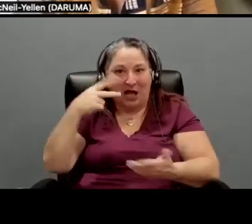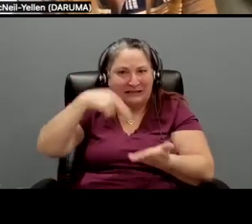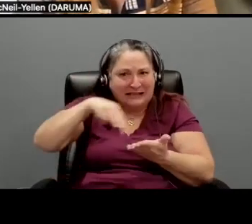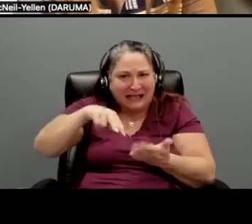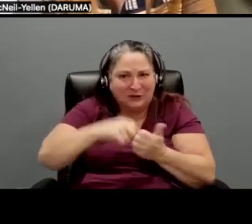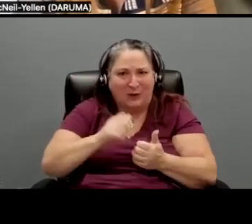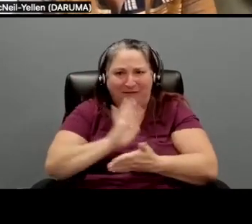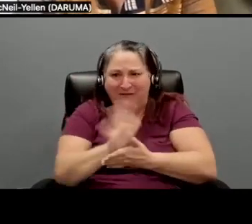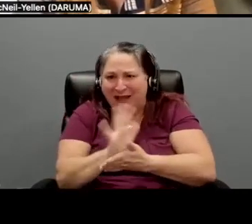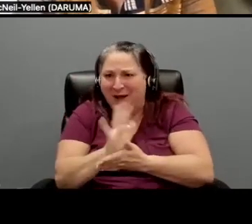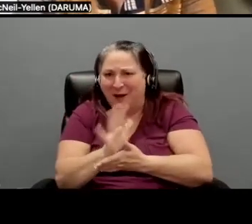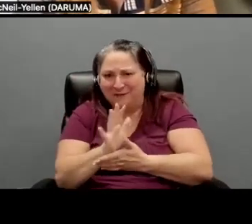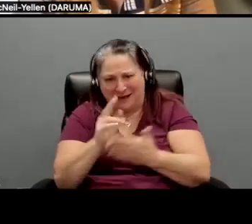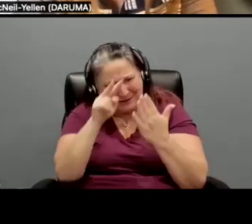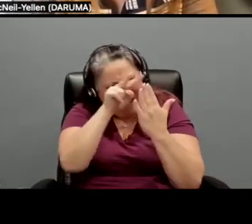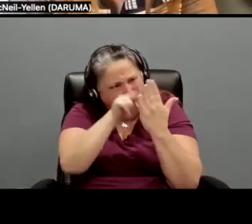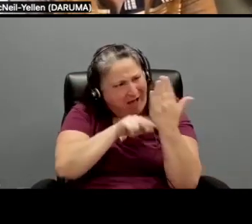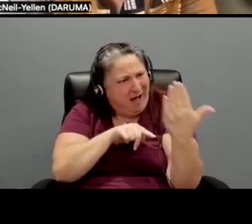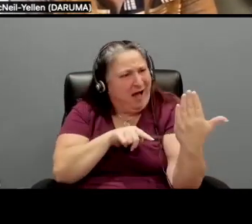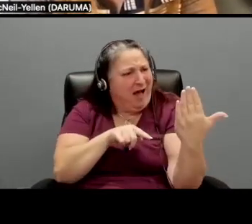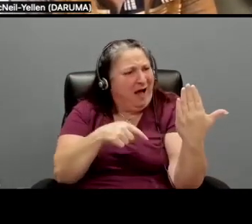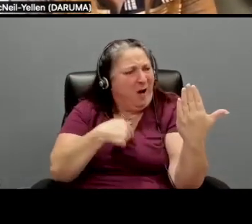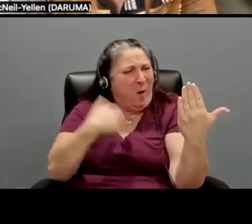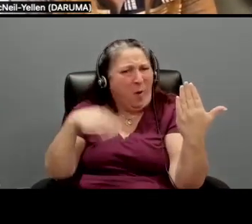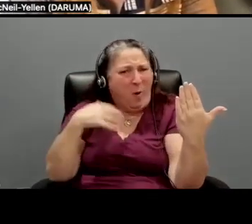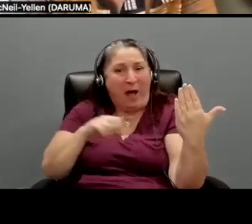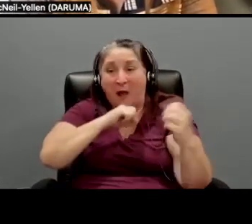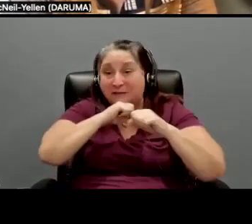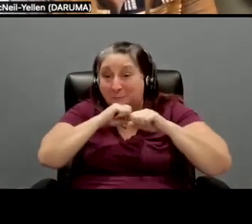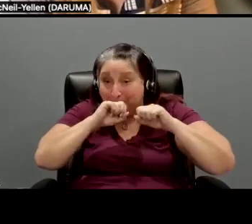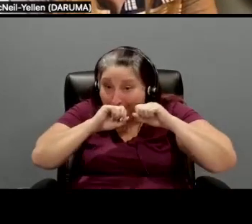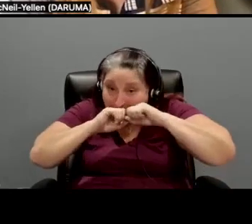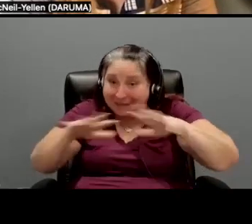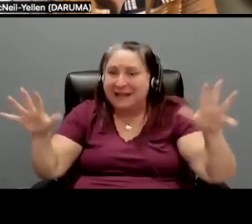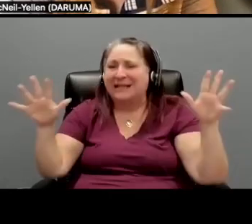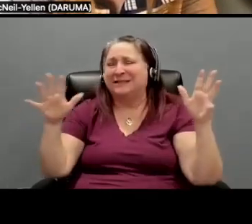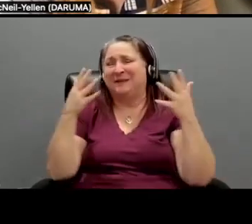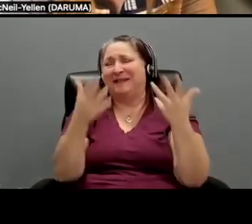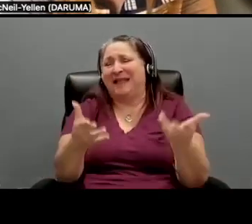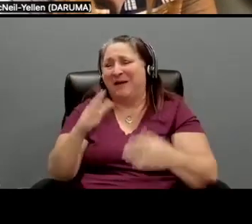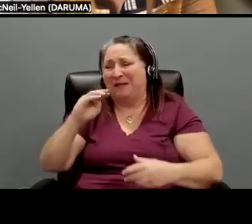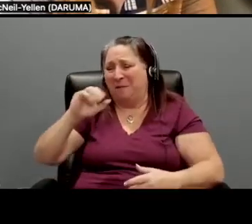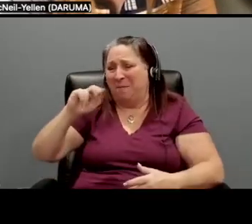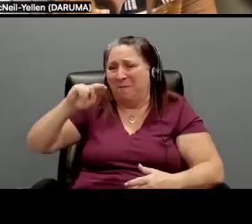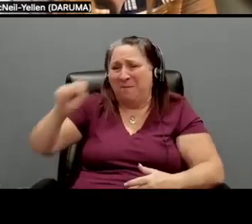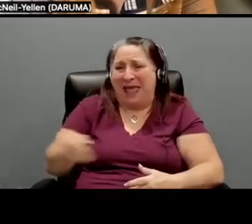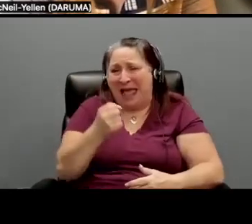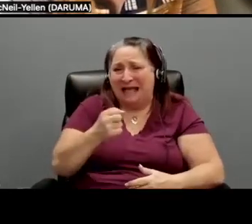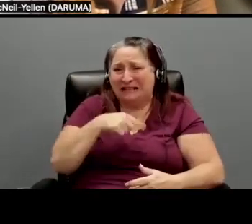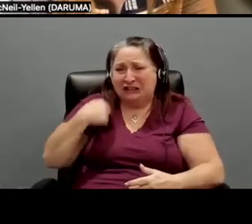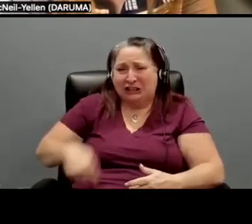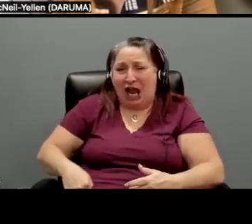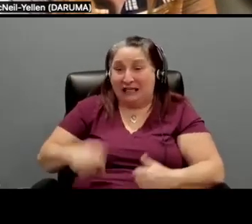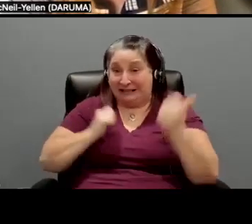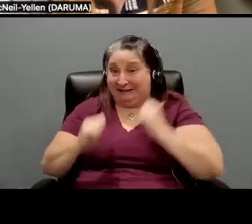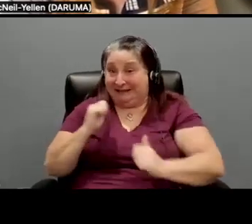And I was there. I was so blessed to be there at the, the man's Chinese theater. So it was, I know you're